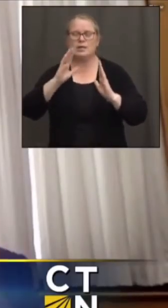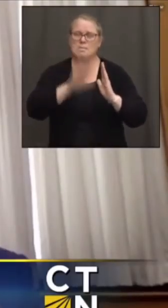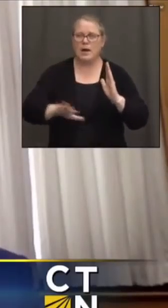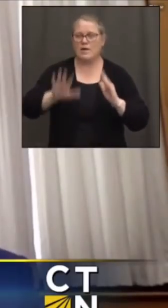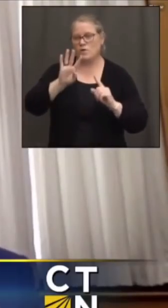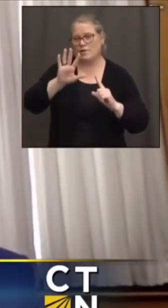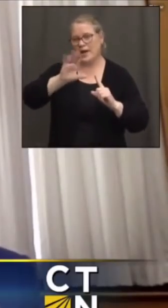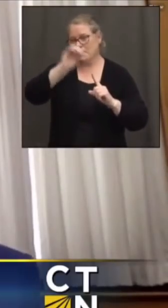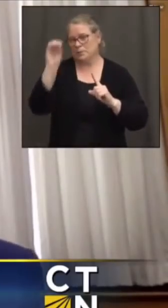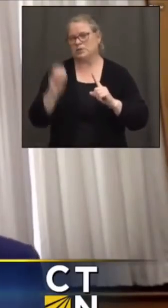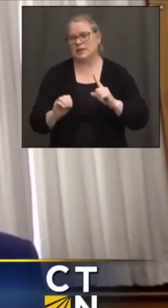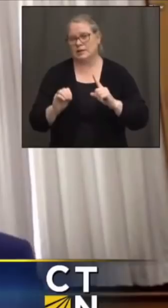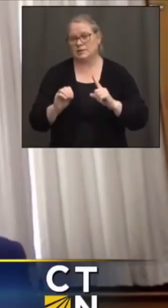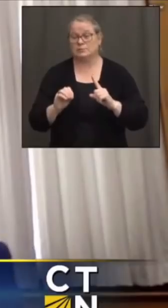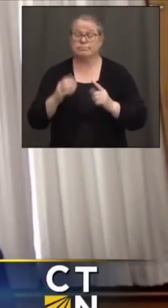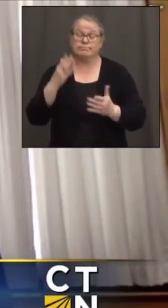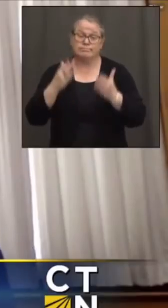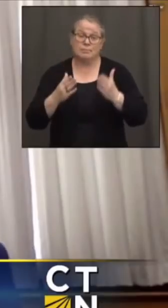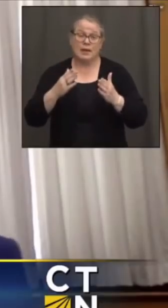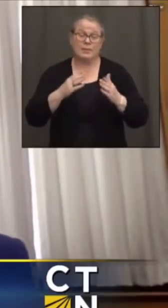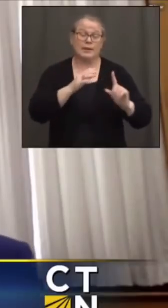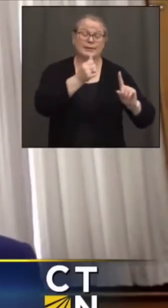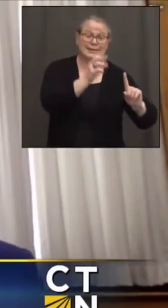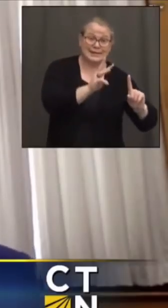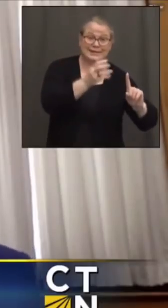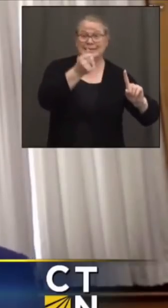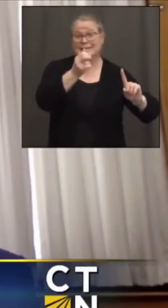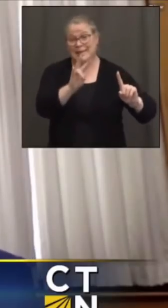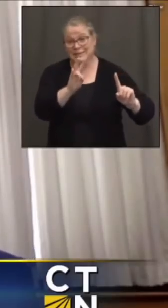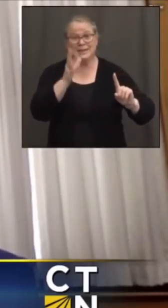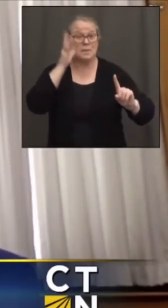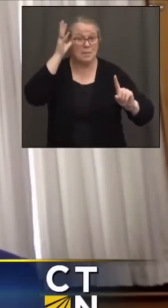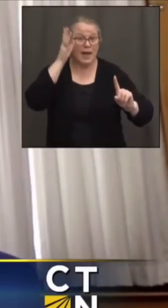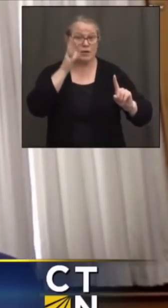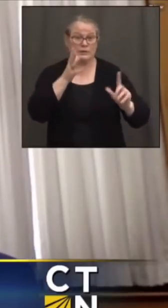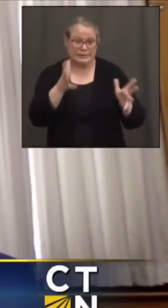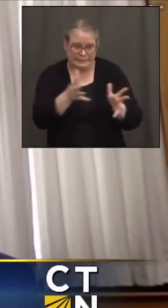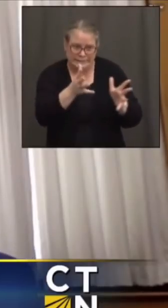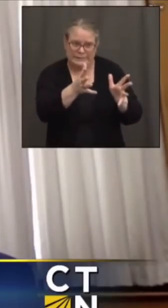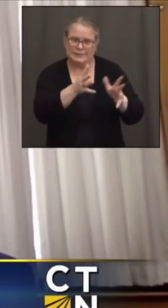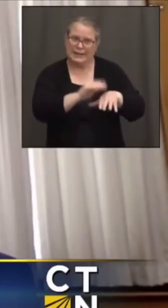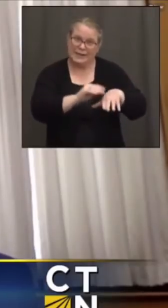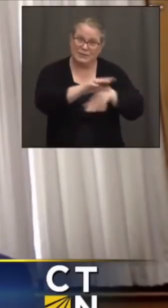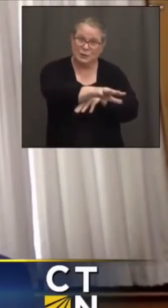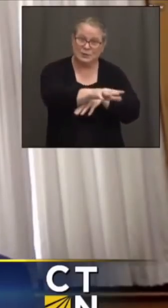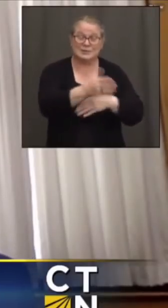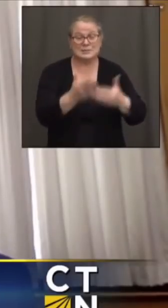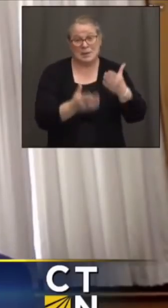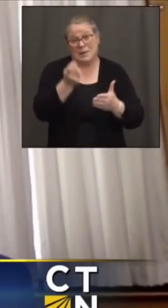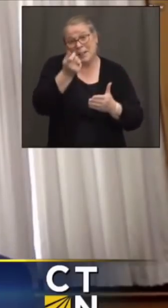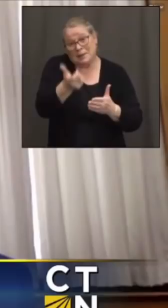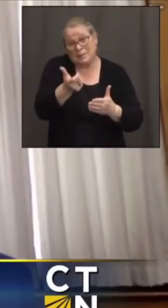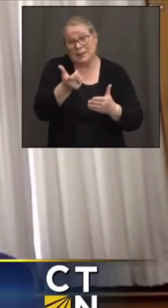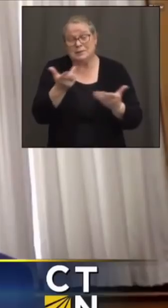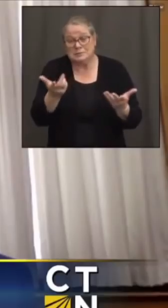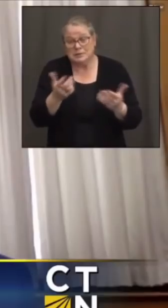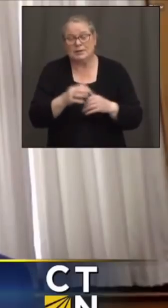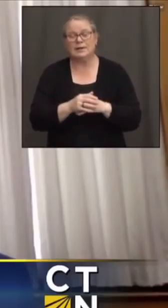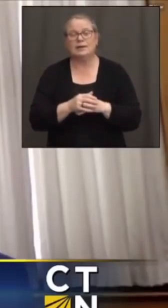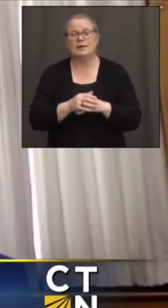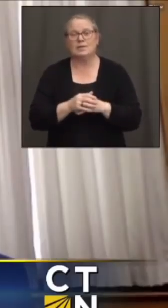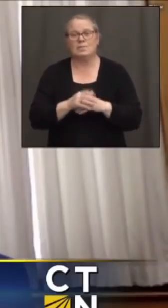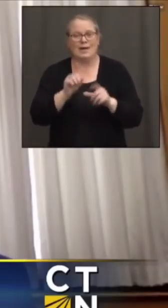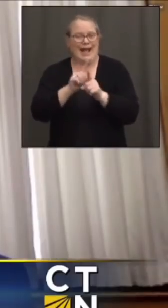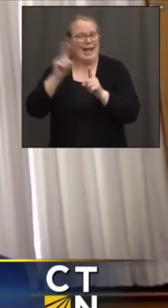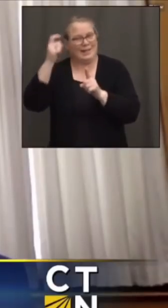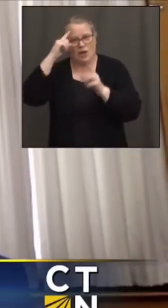So, you know, perhaps the influence of parents there a little bit on their 16- and 17-year-olds, which – in a positive way. But I think, as the